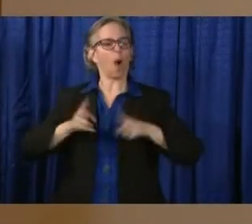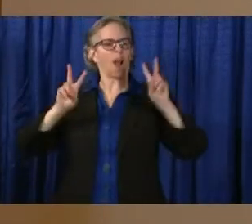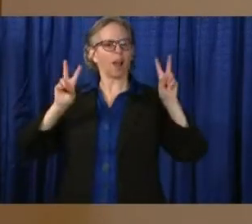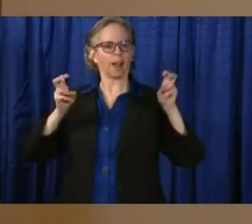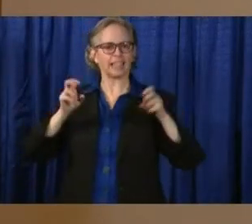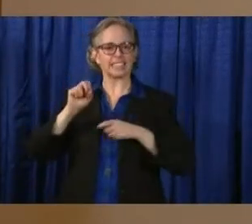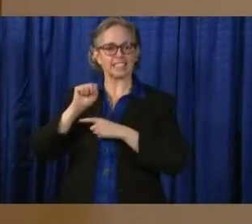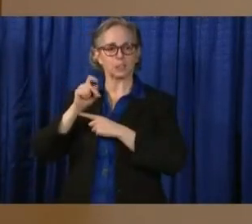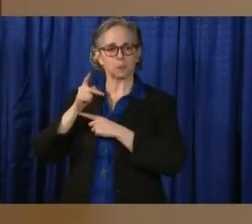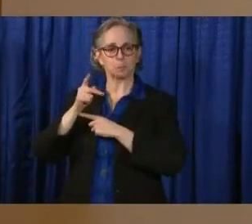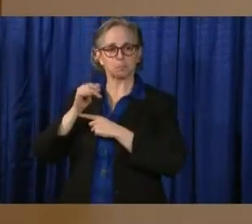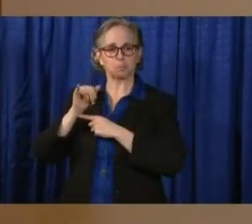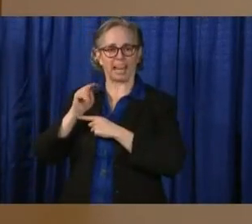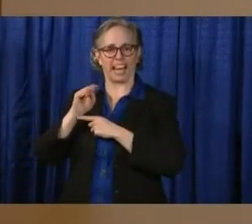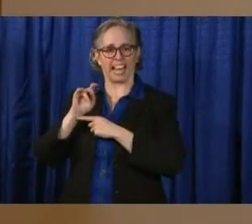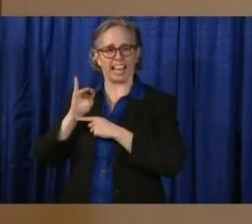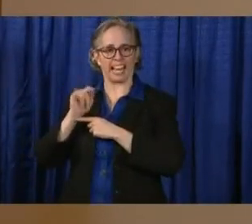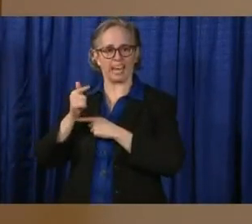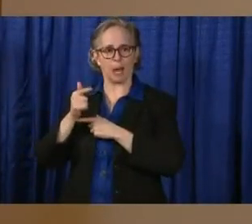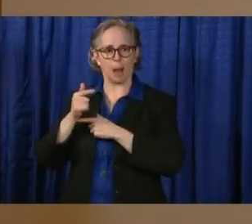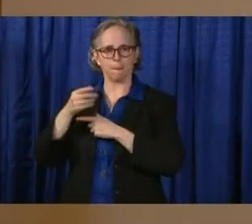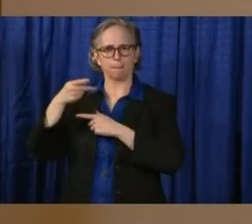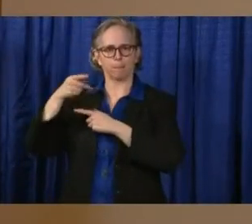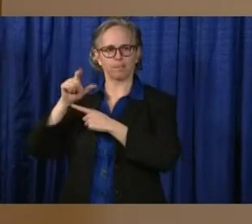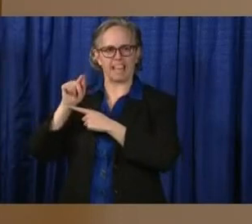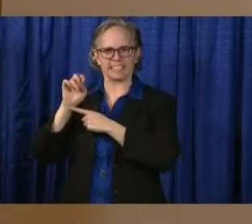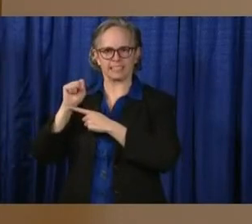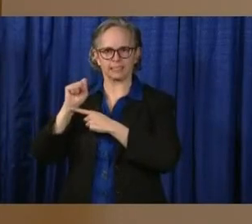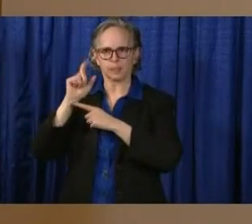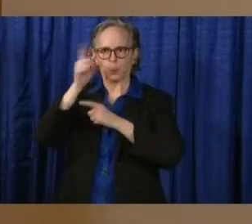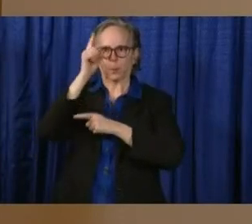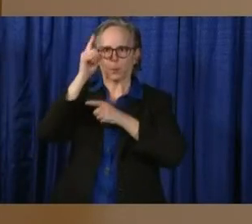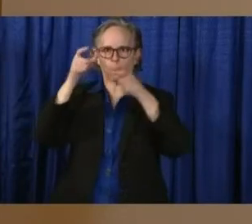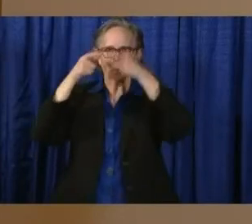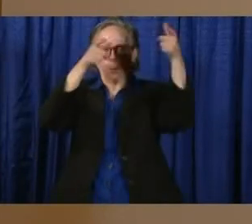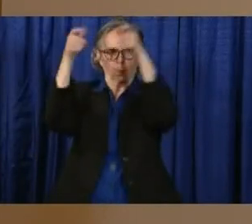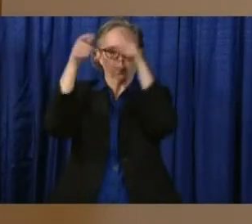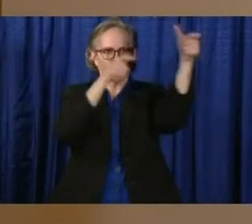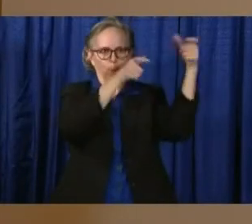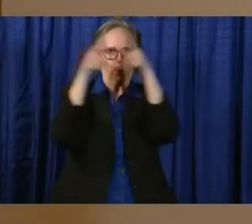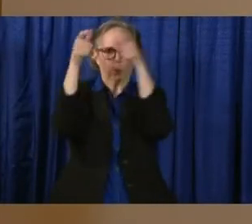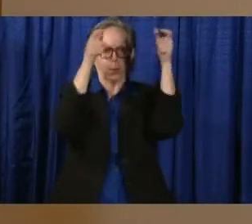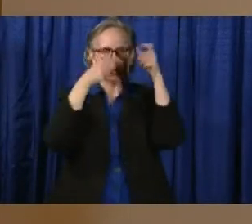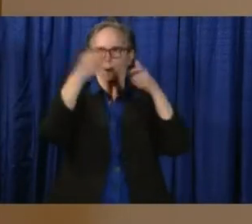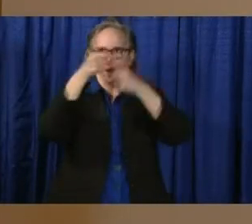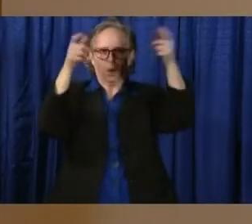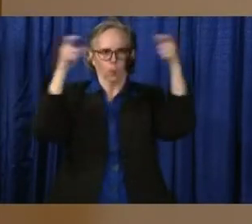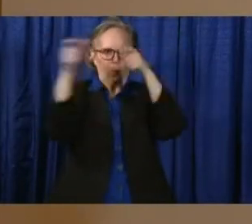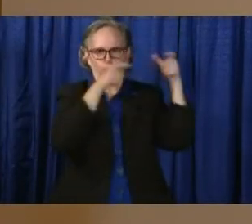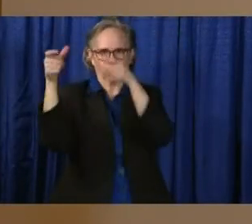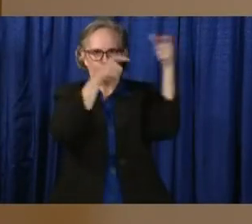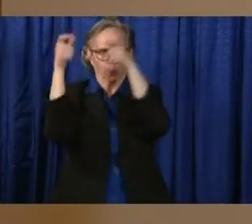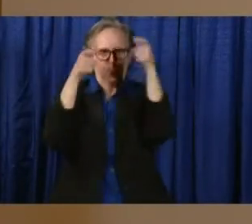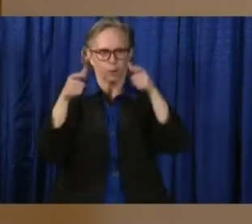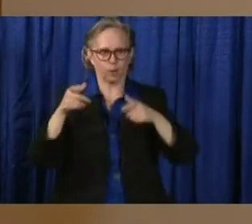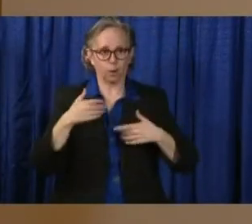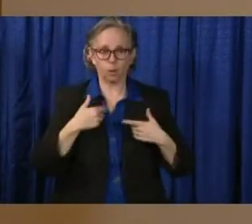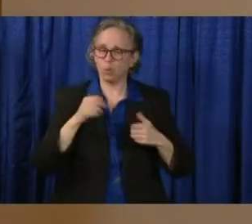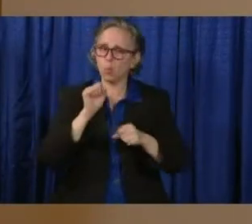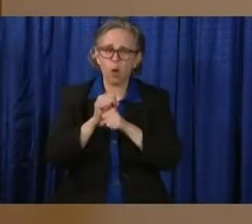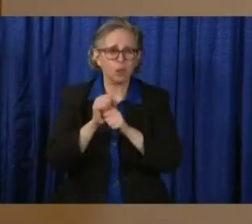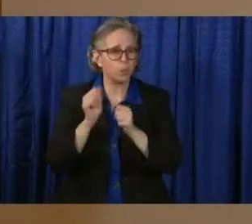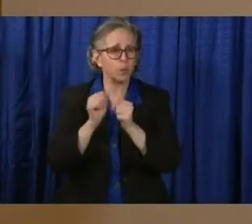days go on, and we go uphill here. But we come alongside with the best epidemiologists, our best medical providers,